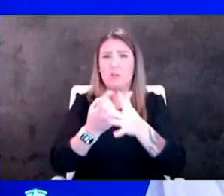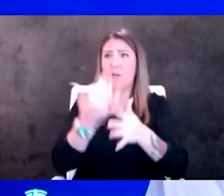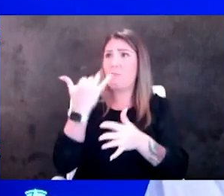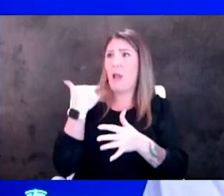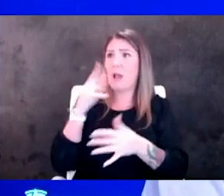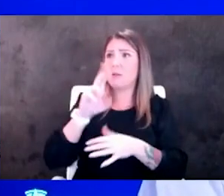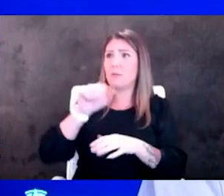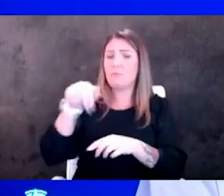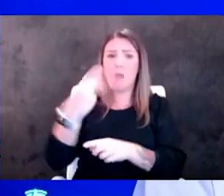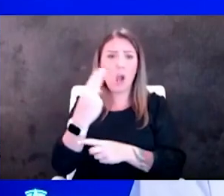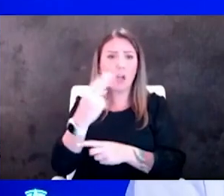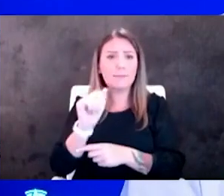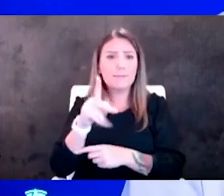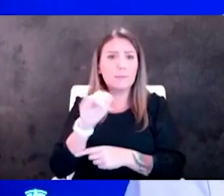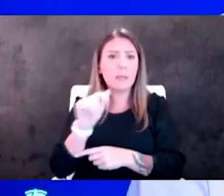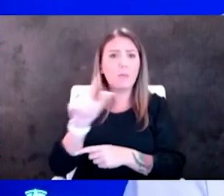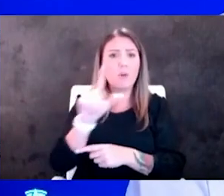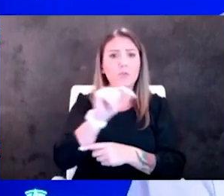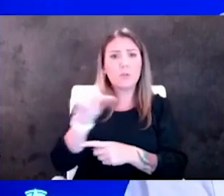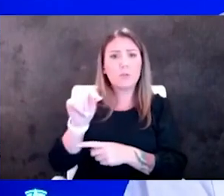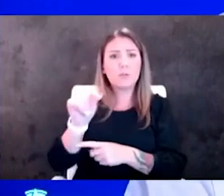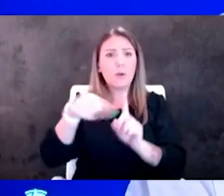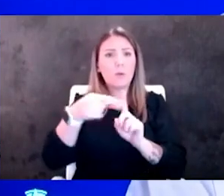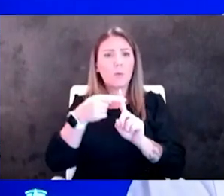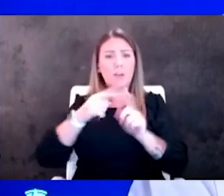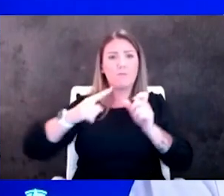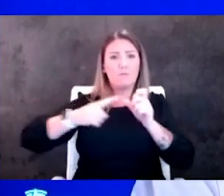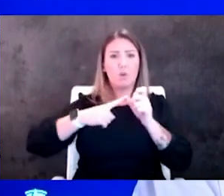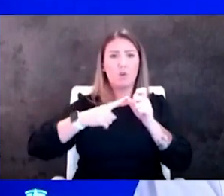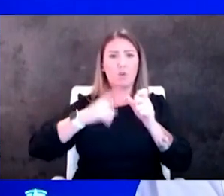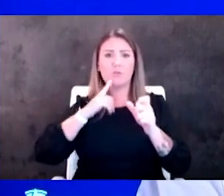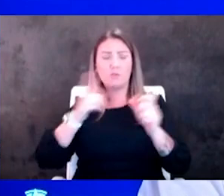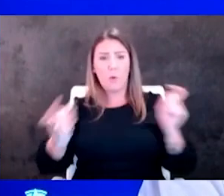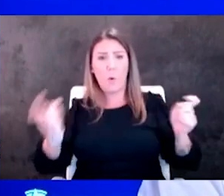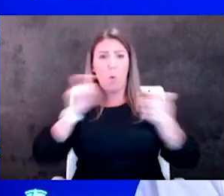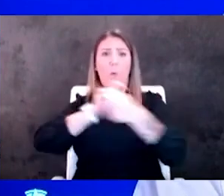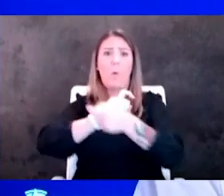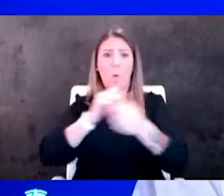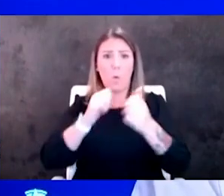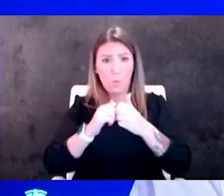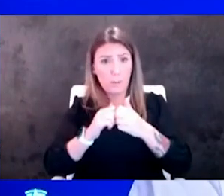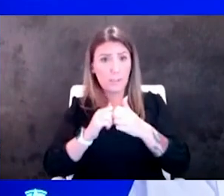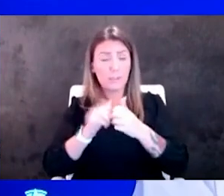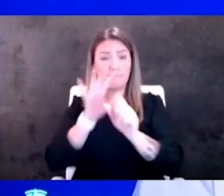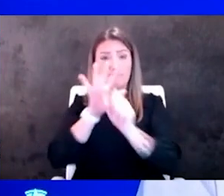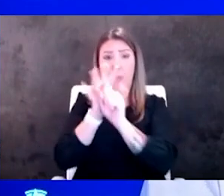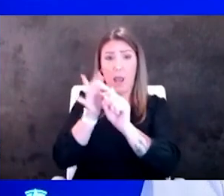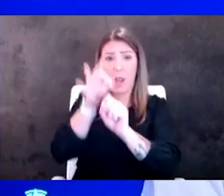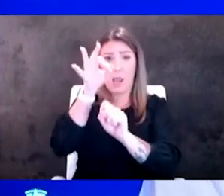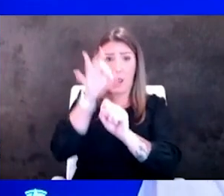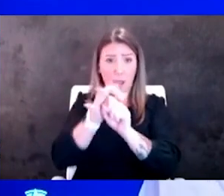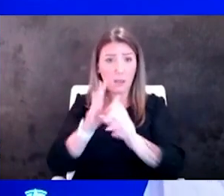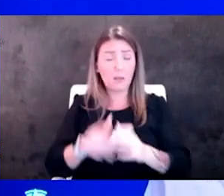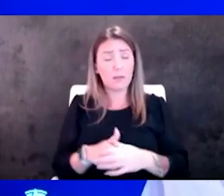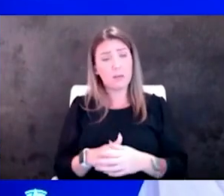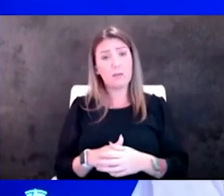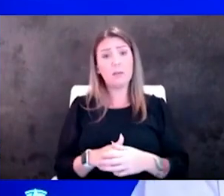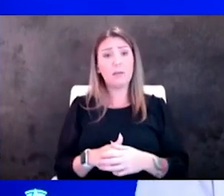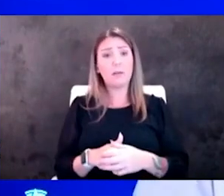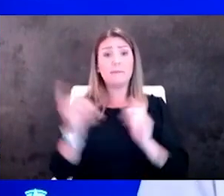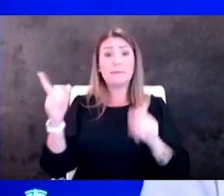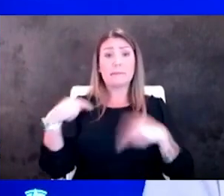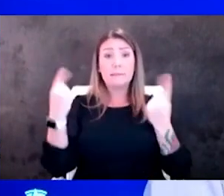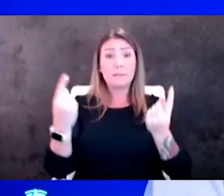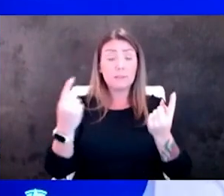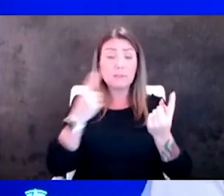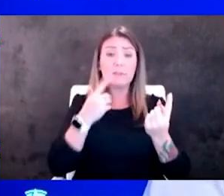april of 2020 when we had that first major change in the spike protein um since that time we've had different